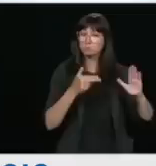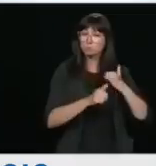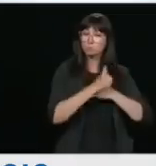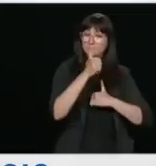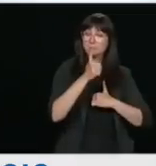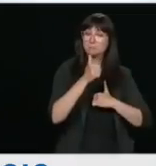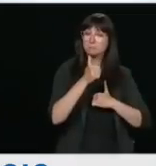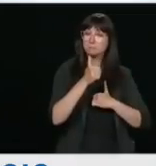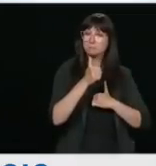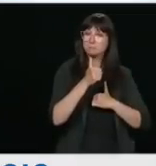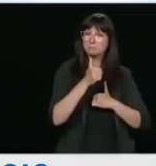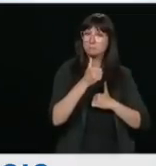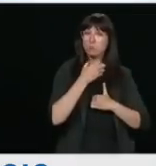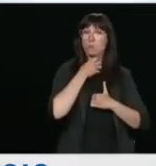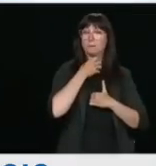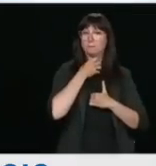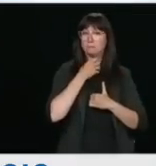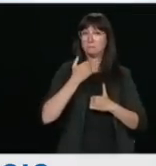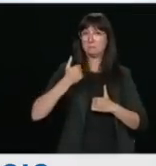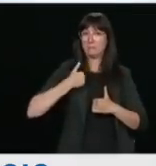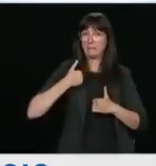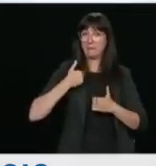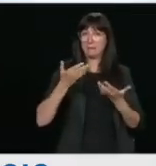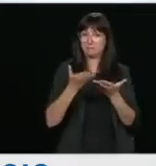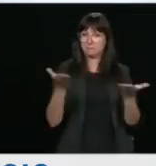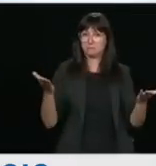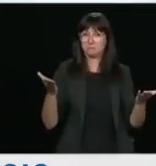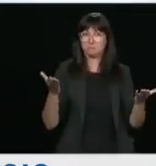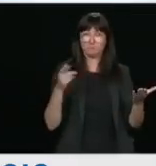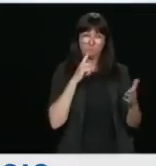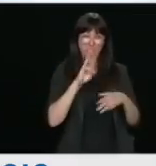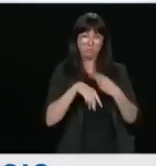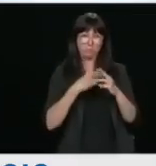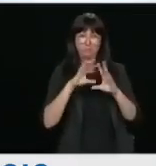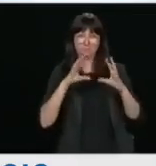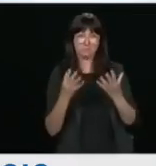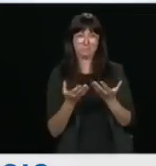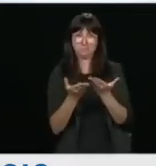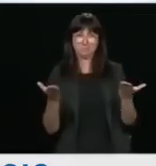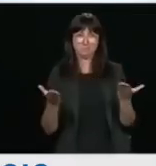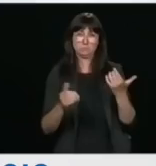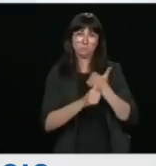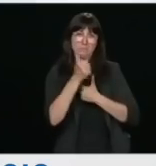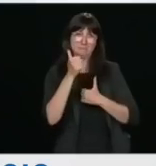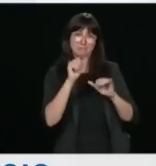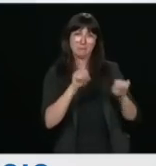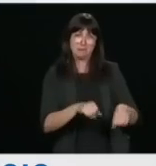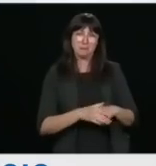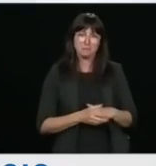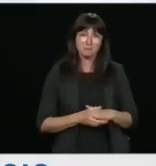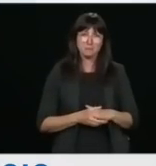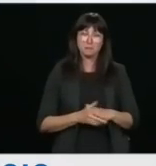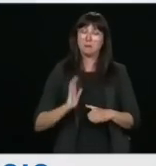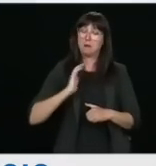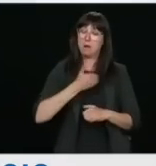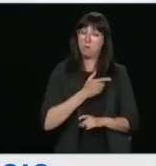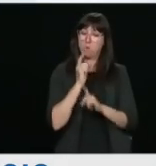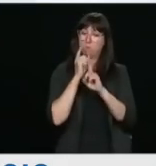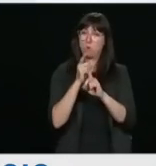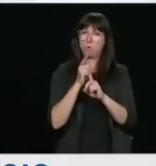interests and to everyone's interest. And so we will always work to protect Canadians' interests. We'll work